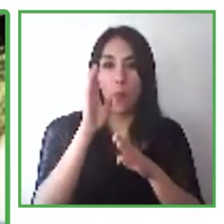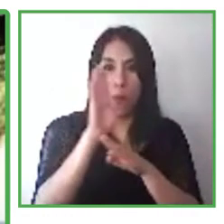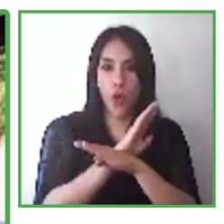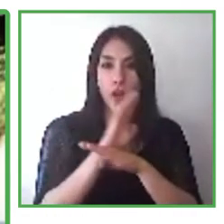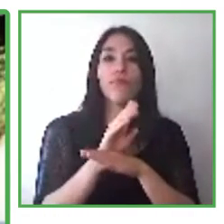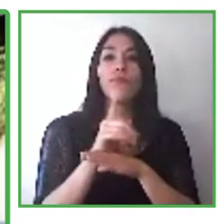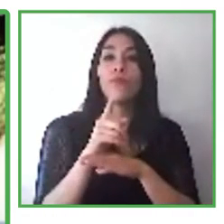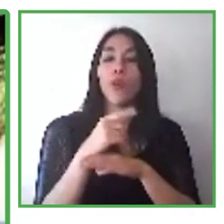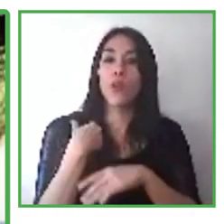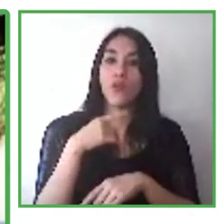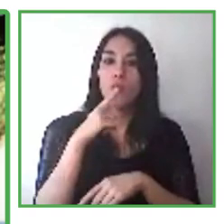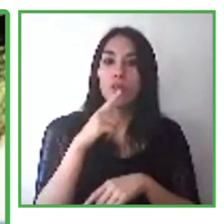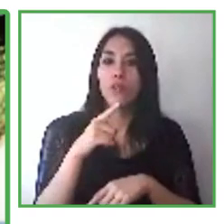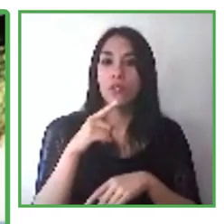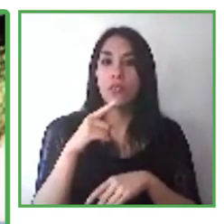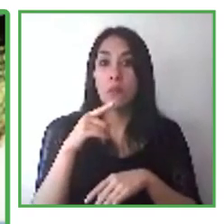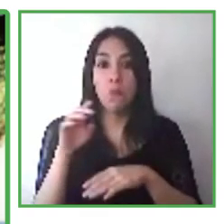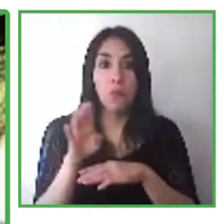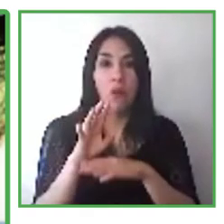uses.